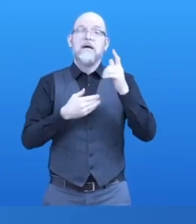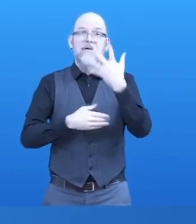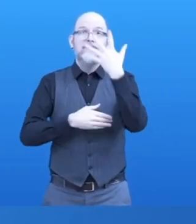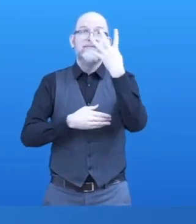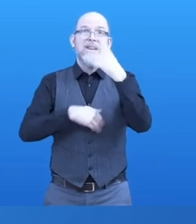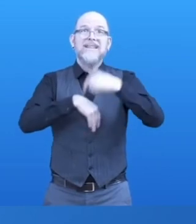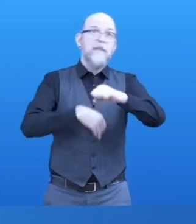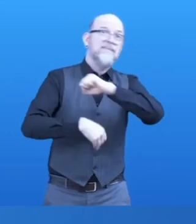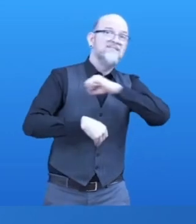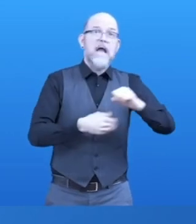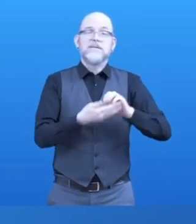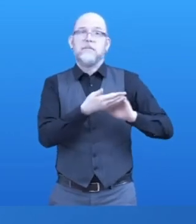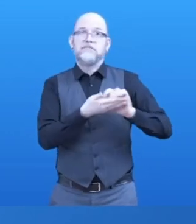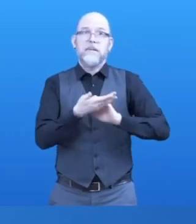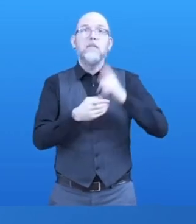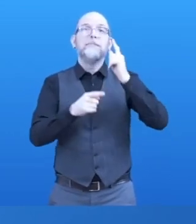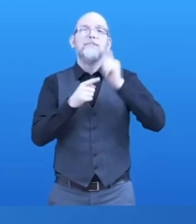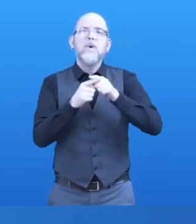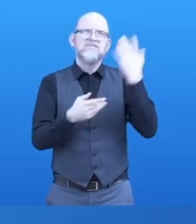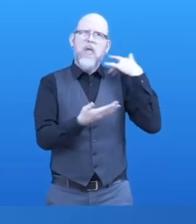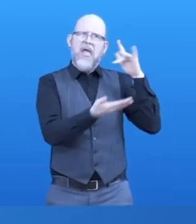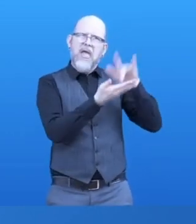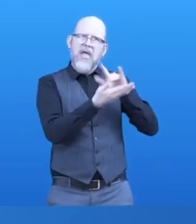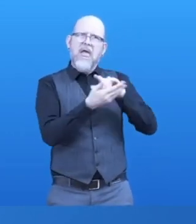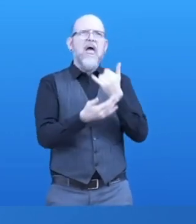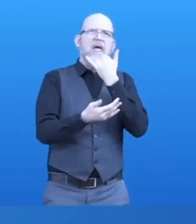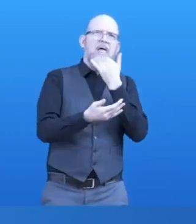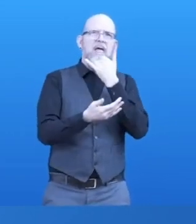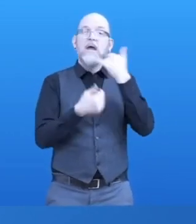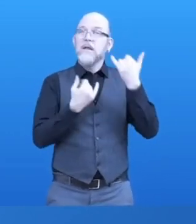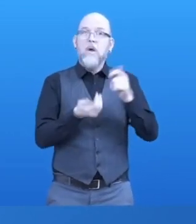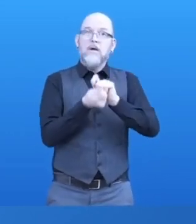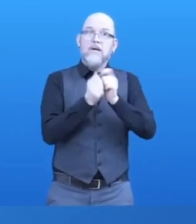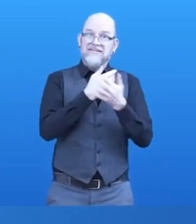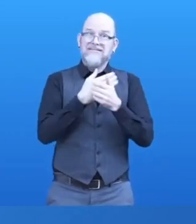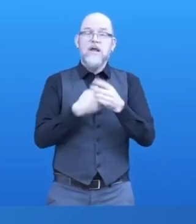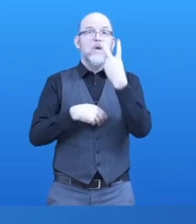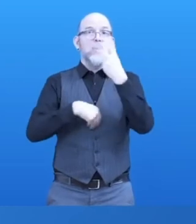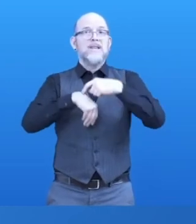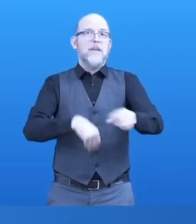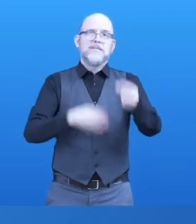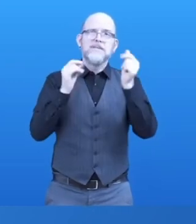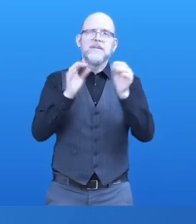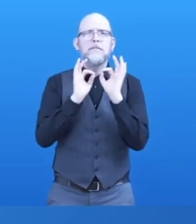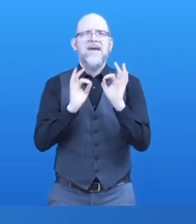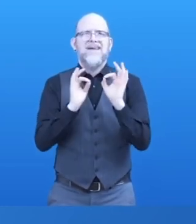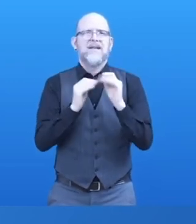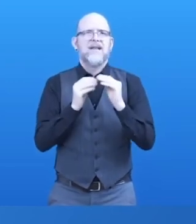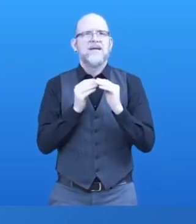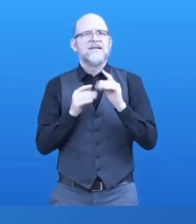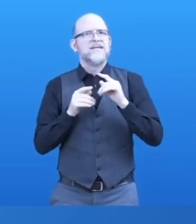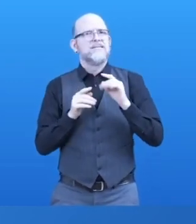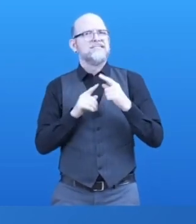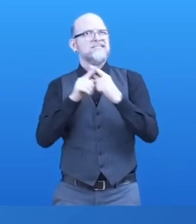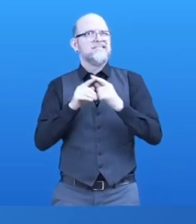We are Erich Schmidt from the Federal Institute for the Blind in Vienna. Me, Johannes Schreiberbetz